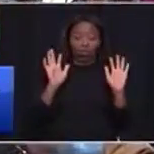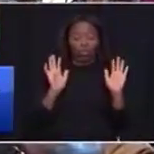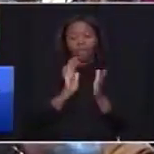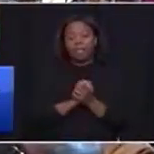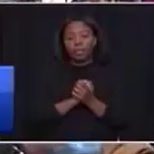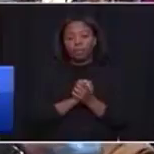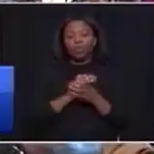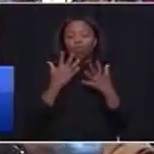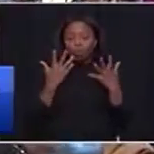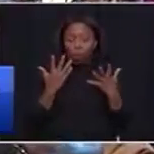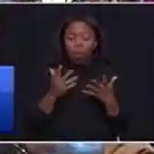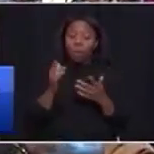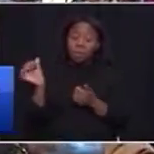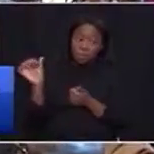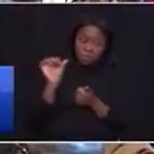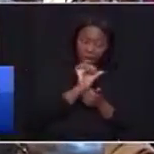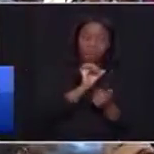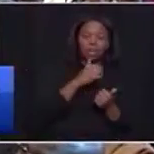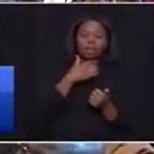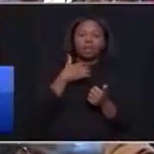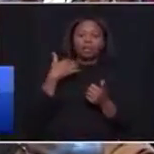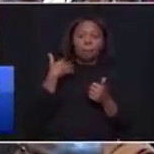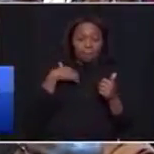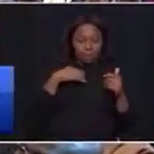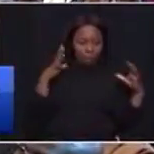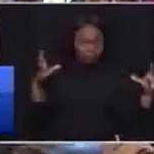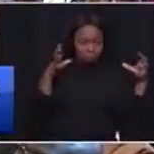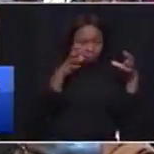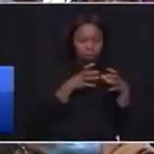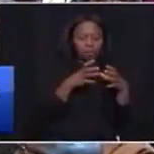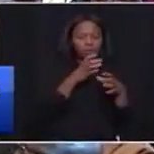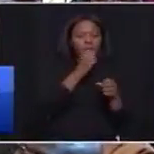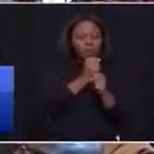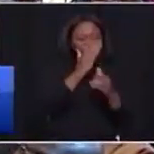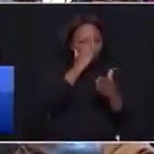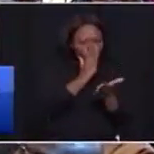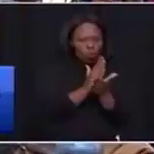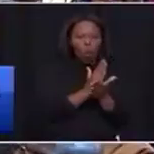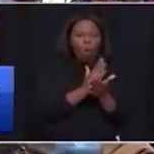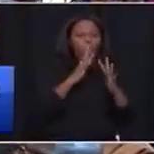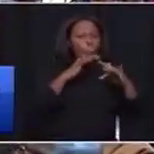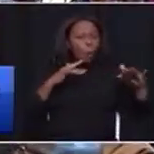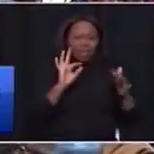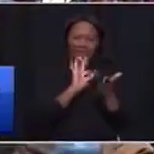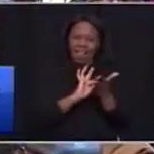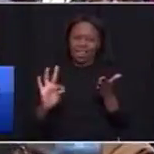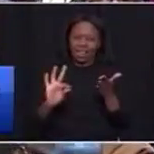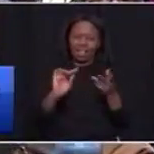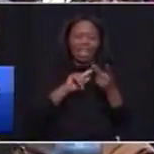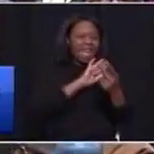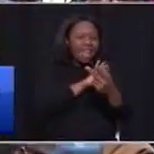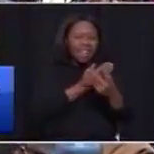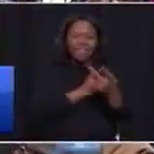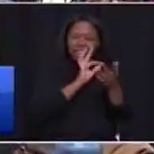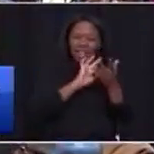So, must work together with our municipalities to ensure clean drinking water, clean energy, decent